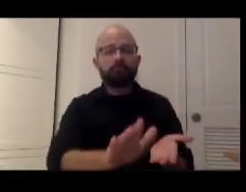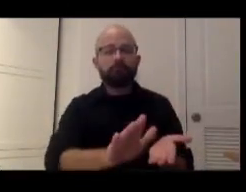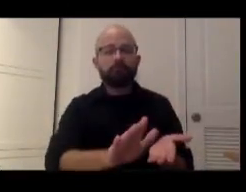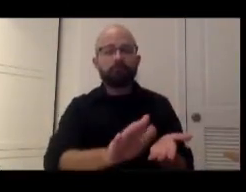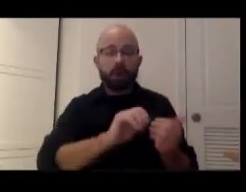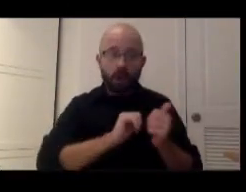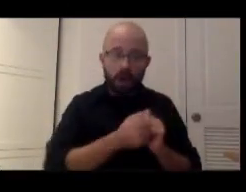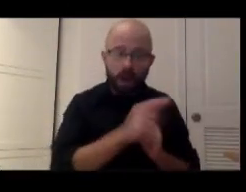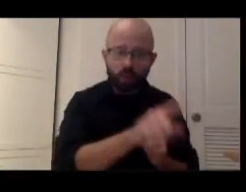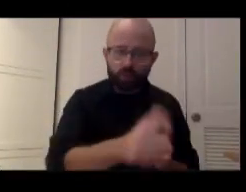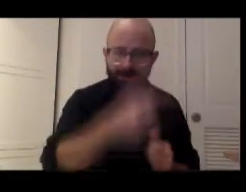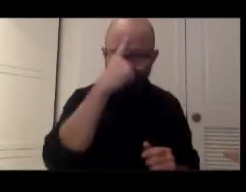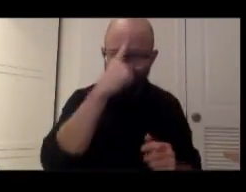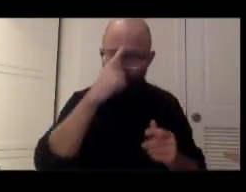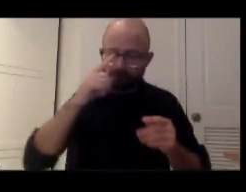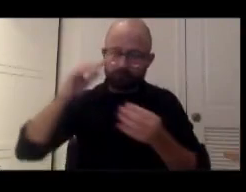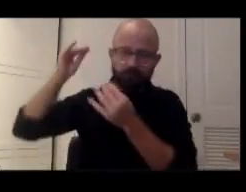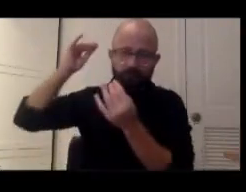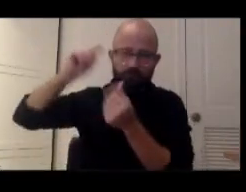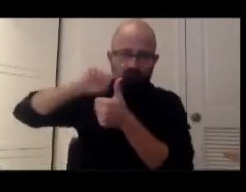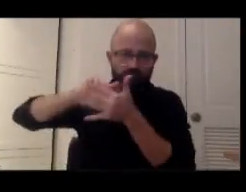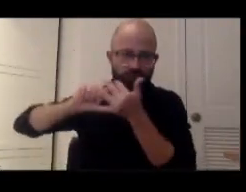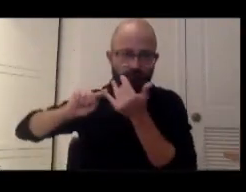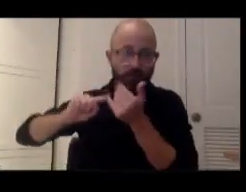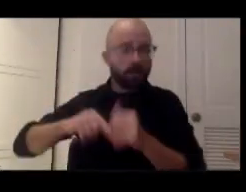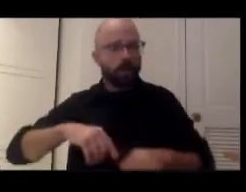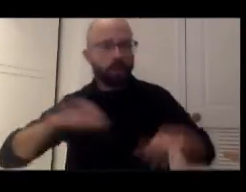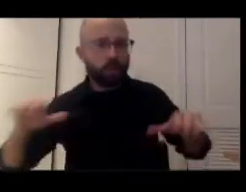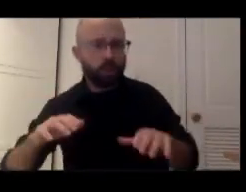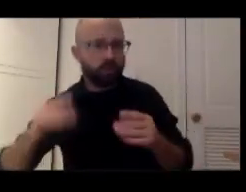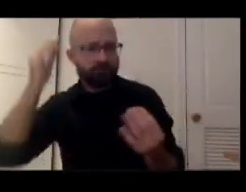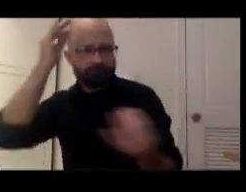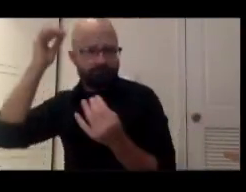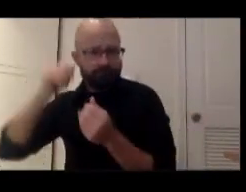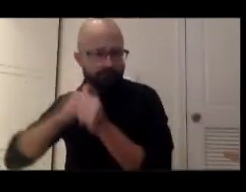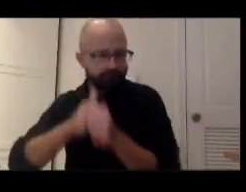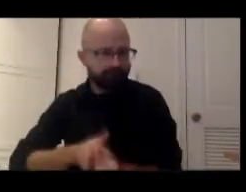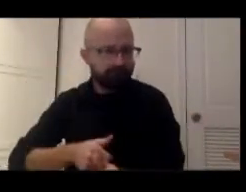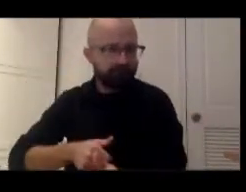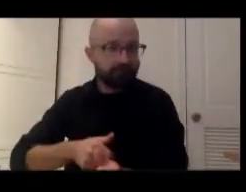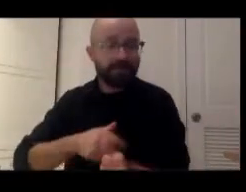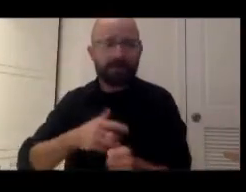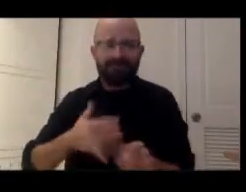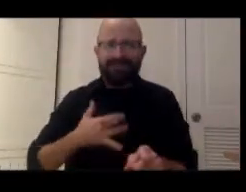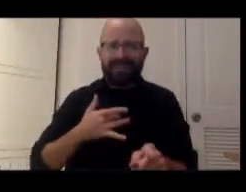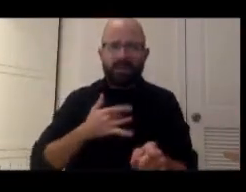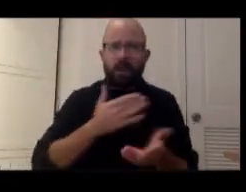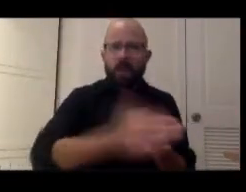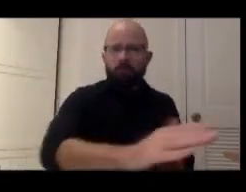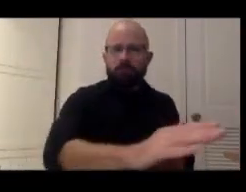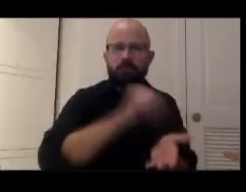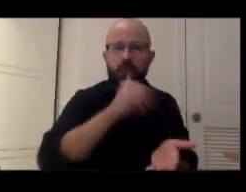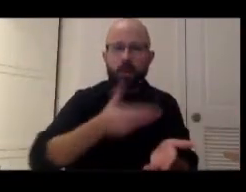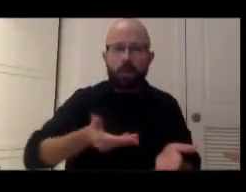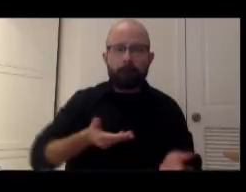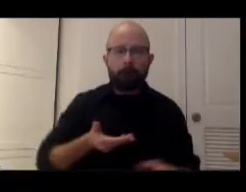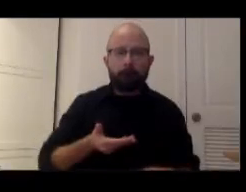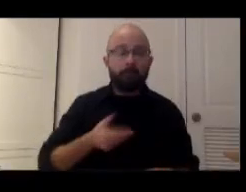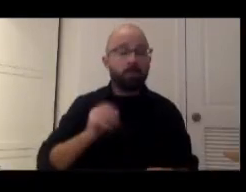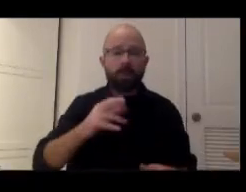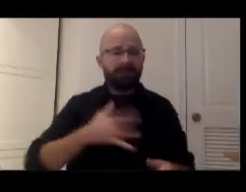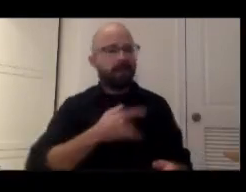they should do, where individuals may feel not necessarily welcome, or not identify with this work,